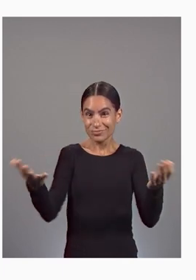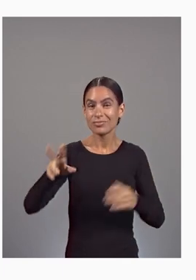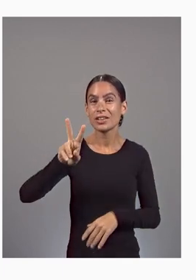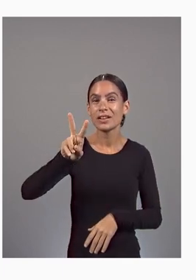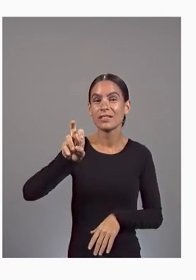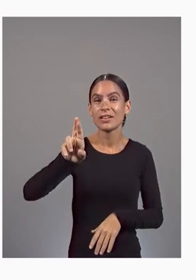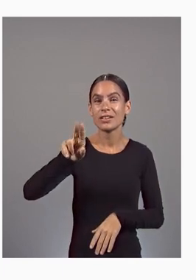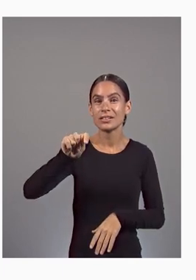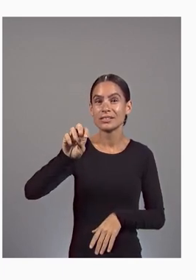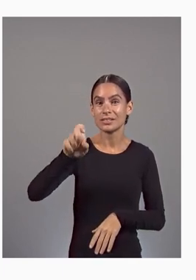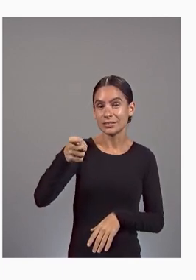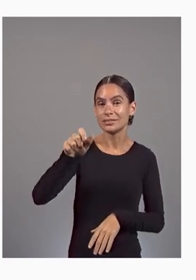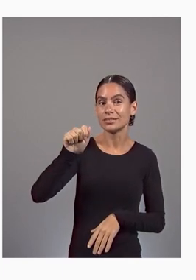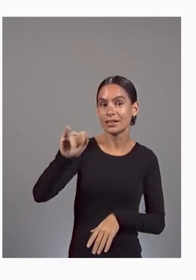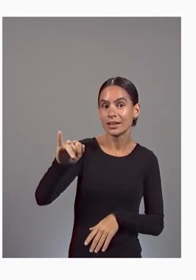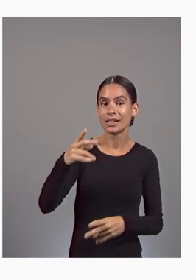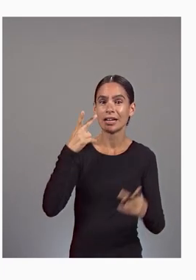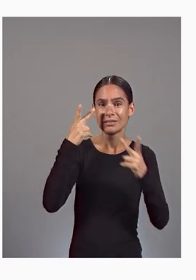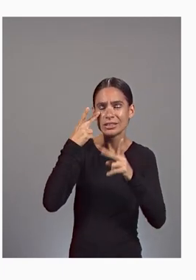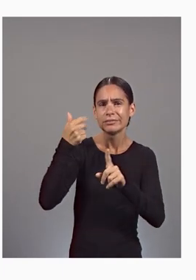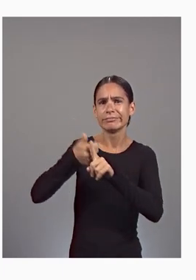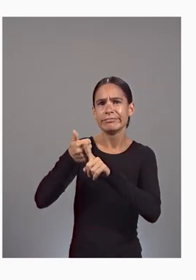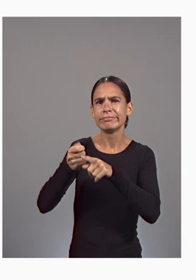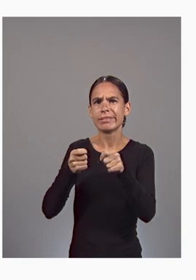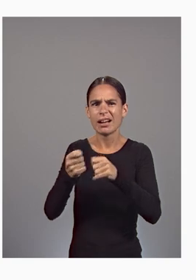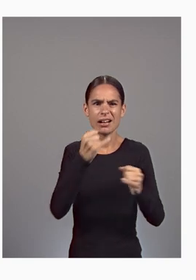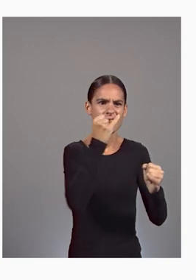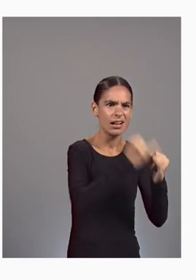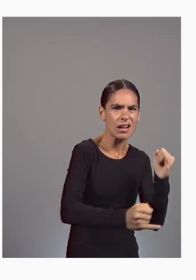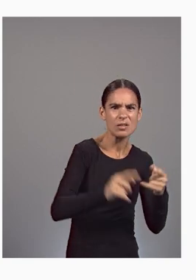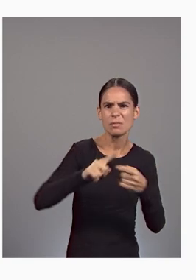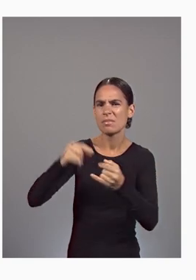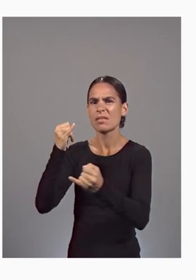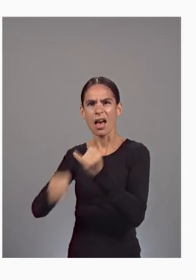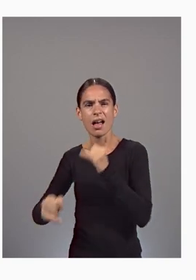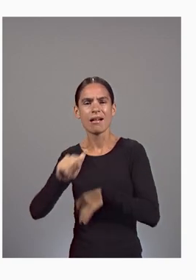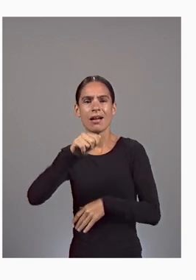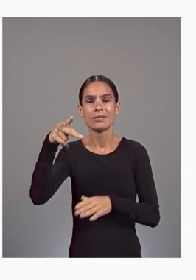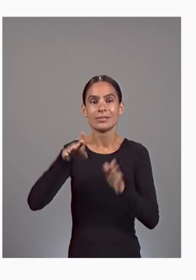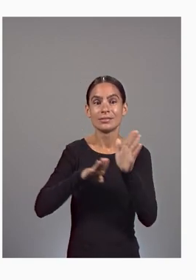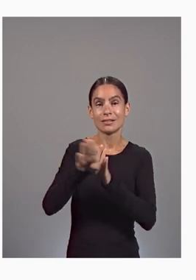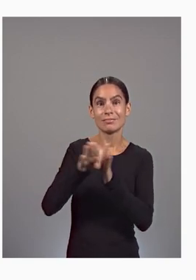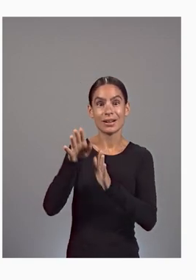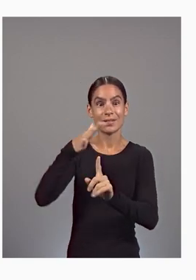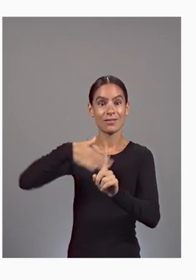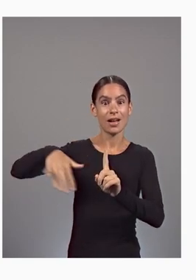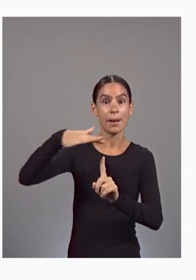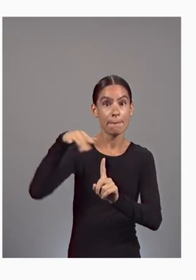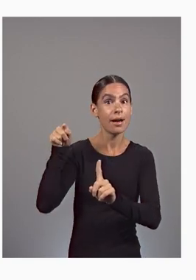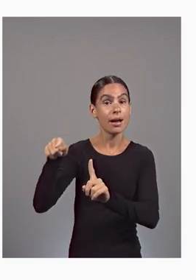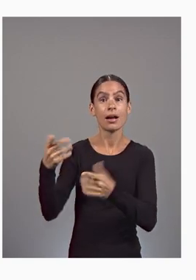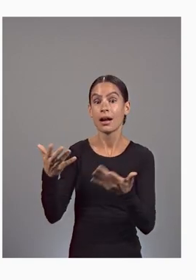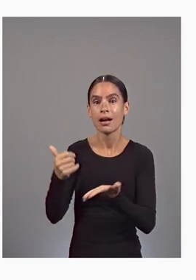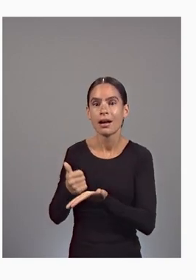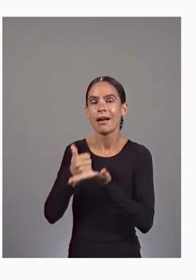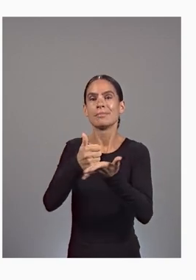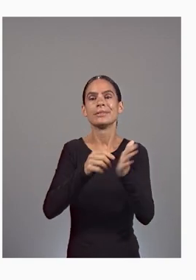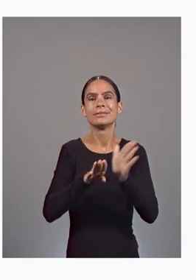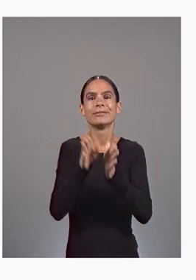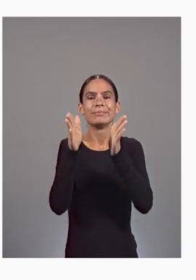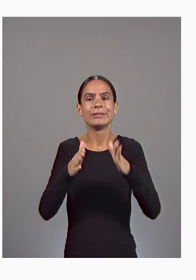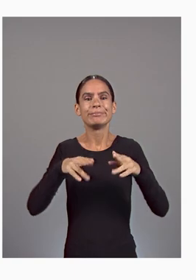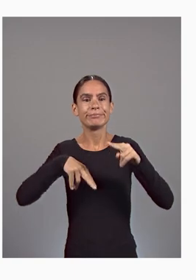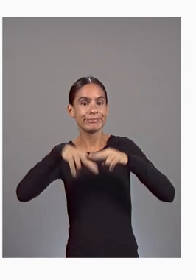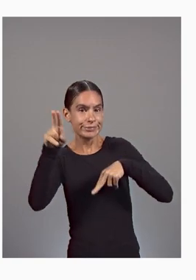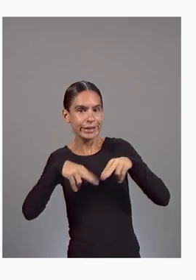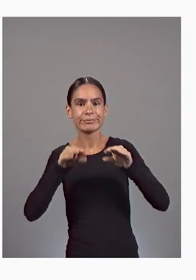Vision, a fully managed end-to-end application development environment to help developers build and